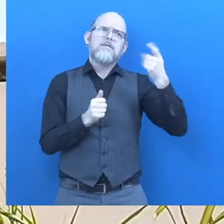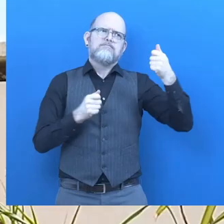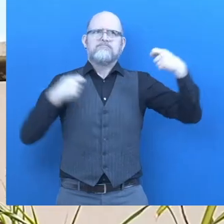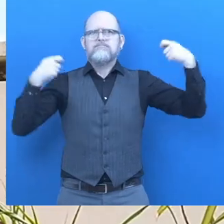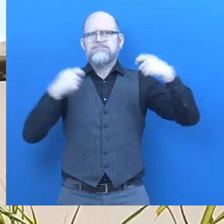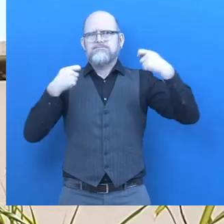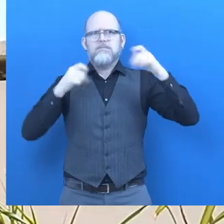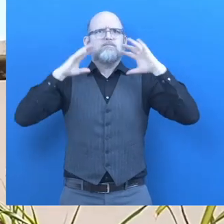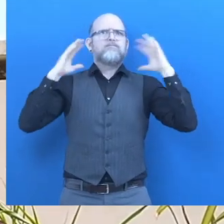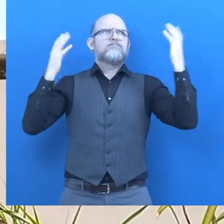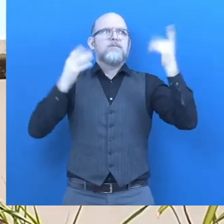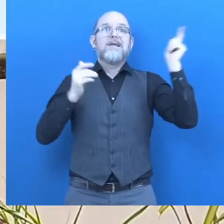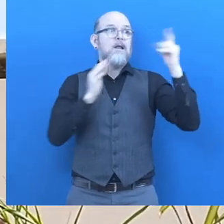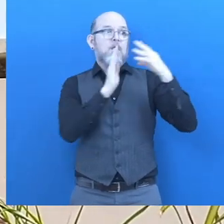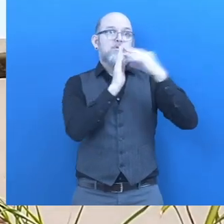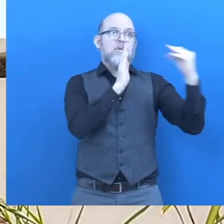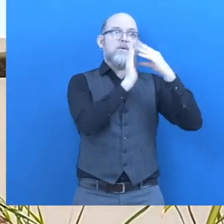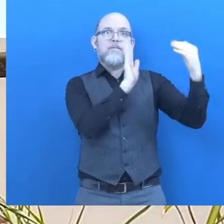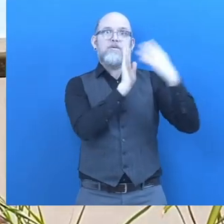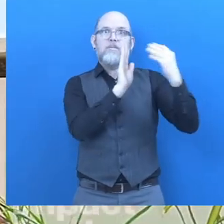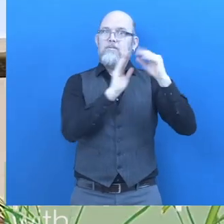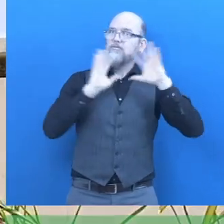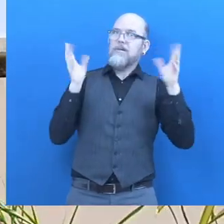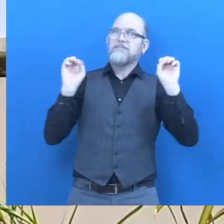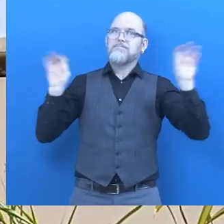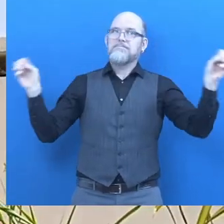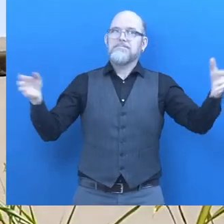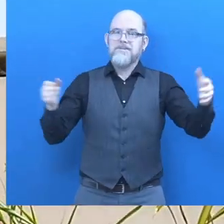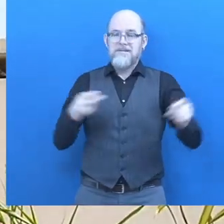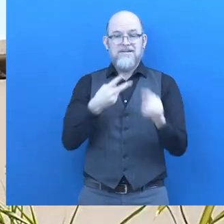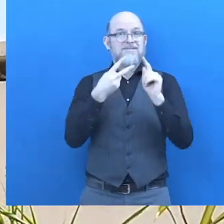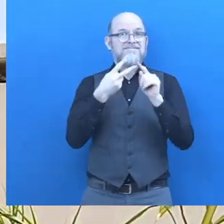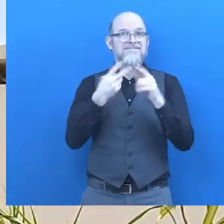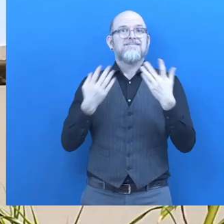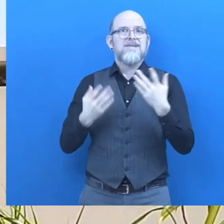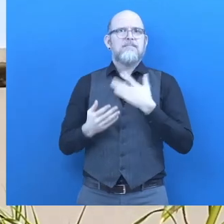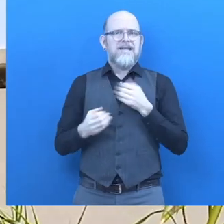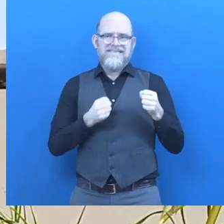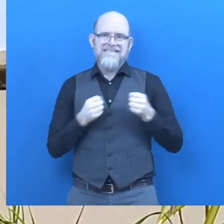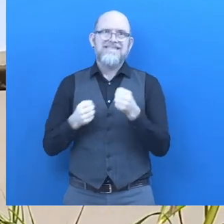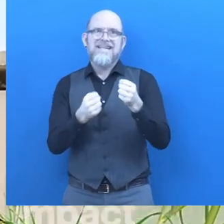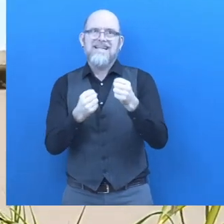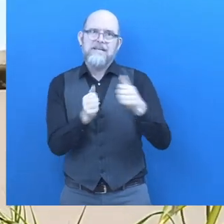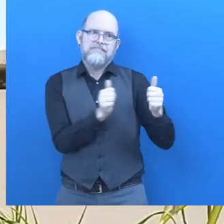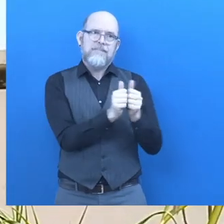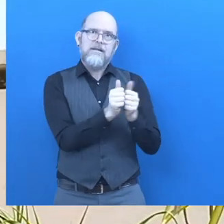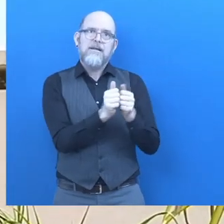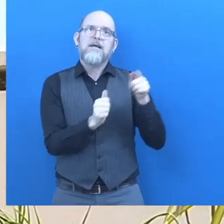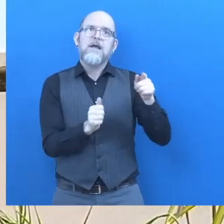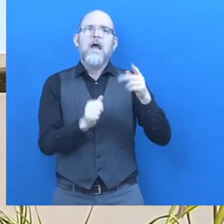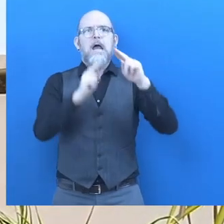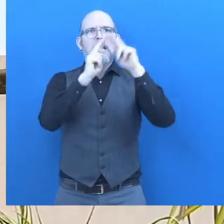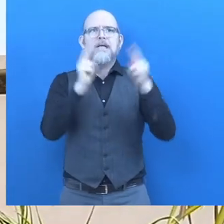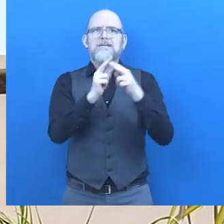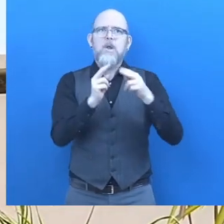funder for replication of this solution across the globe. Second is key strategic partnership with international